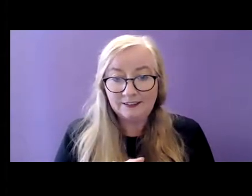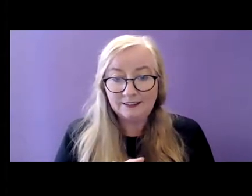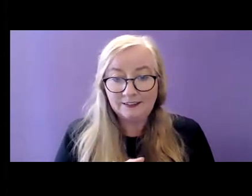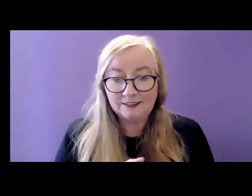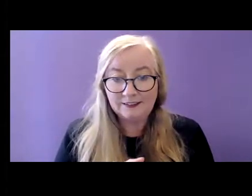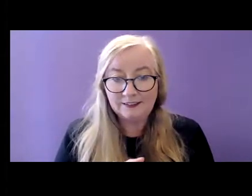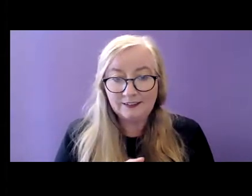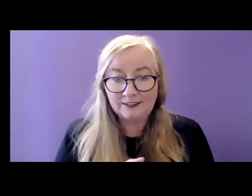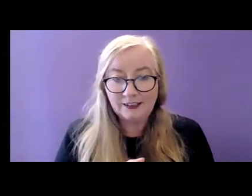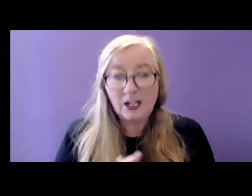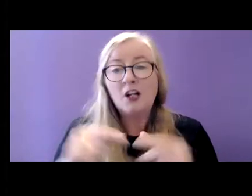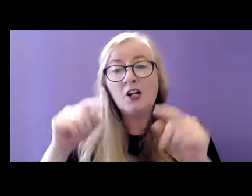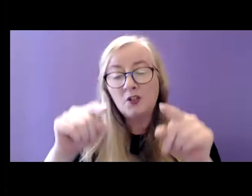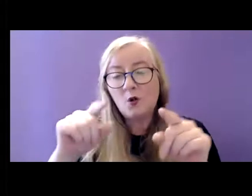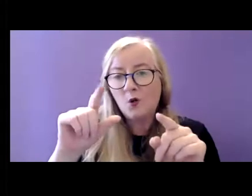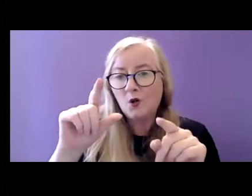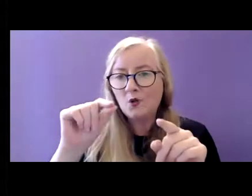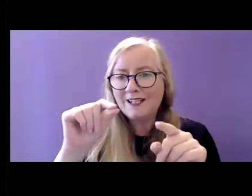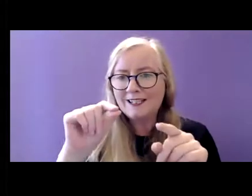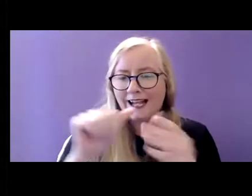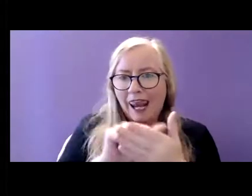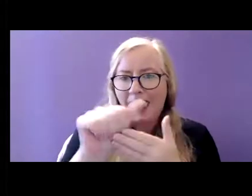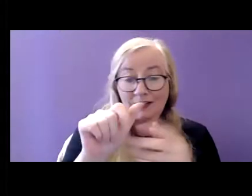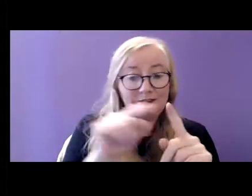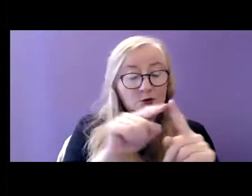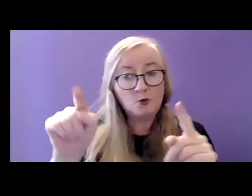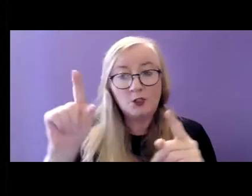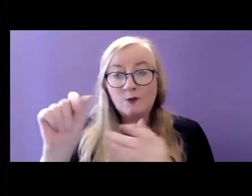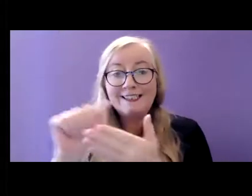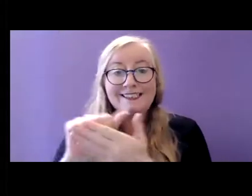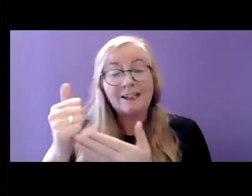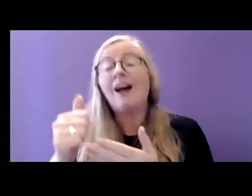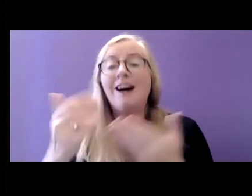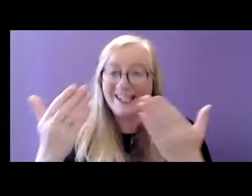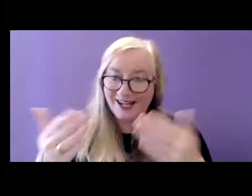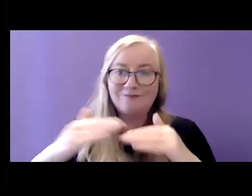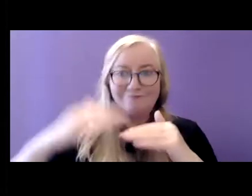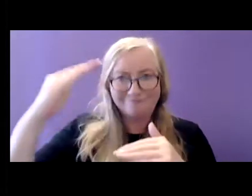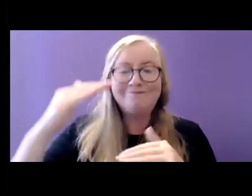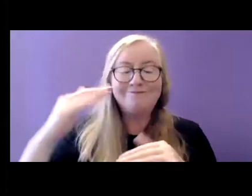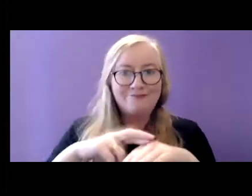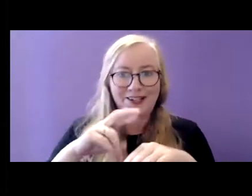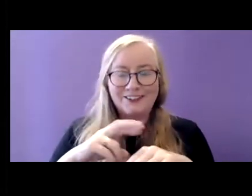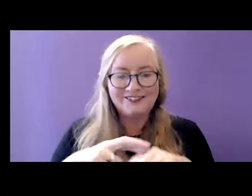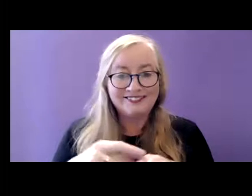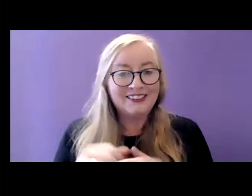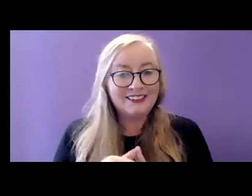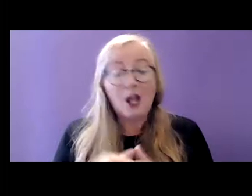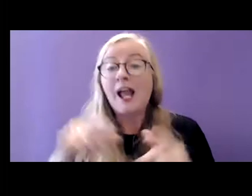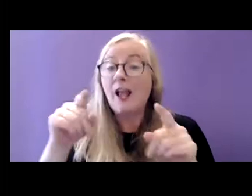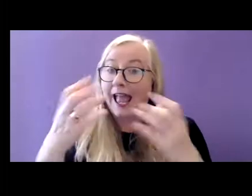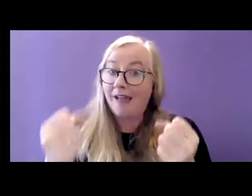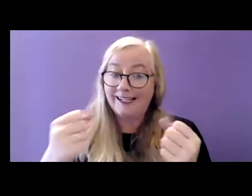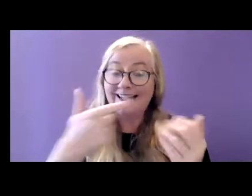was published in October 2011 and included an easy read version.